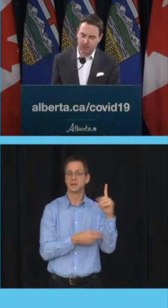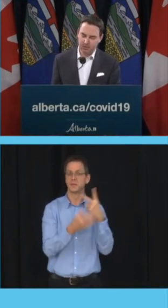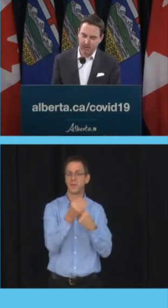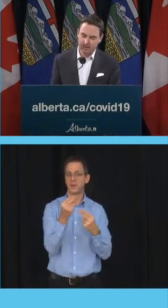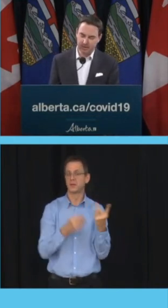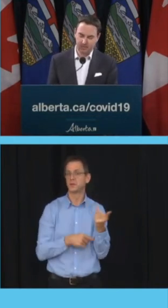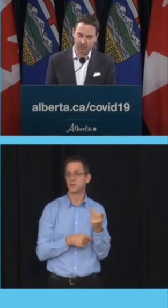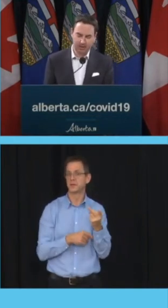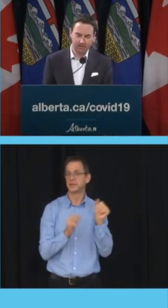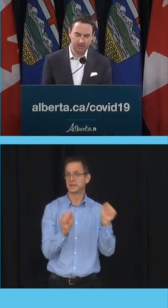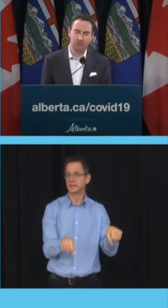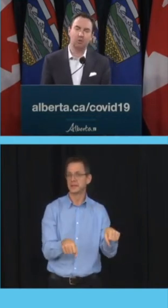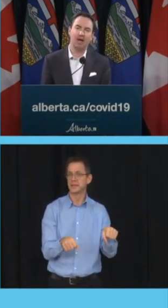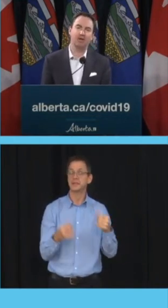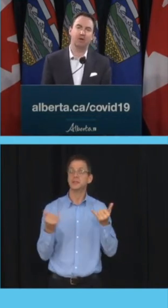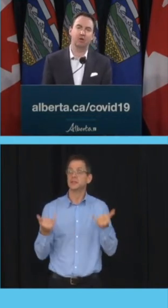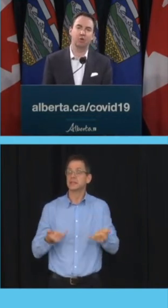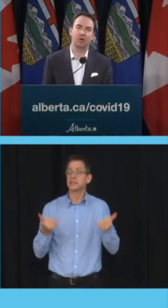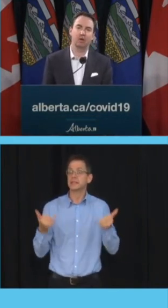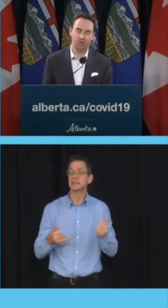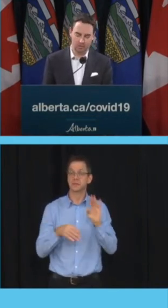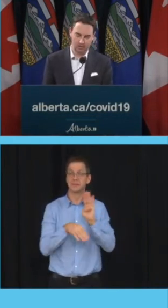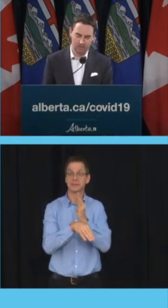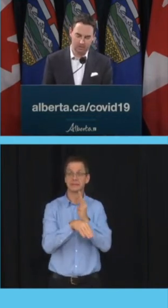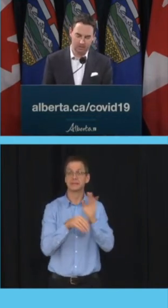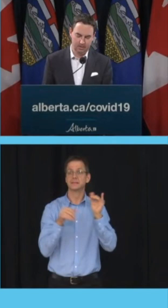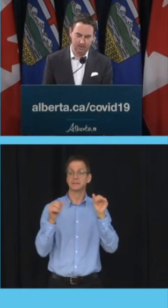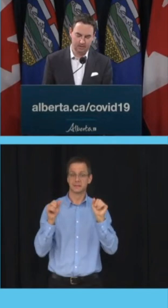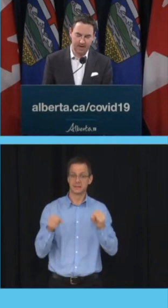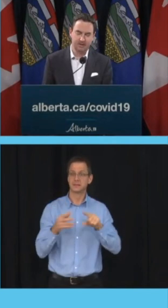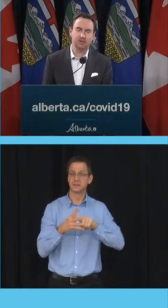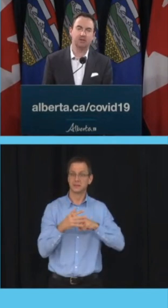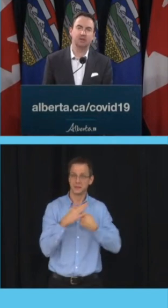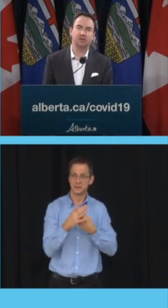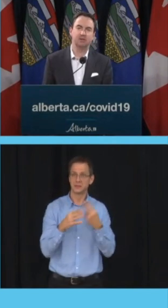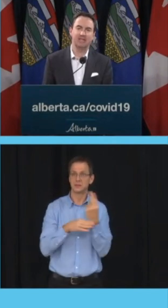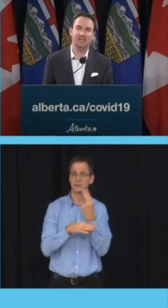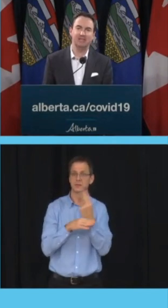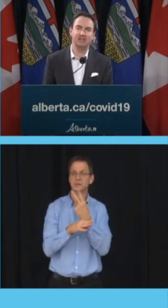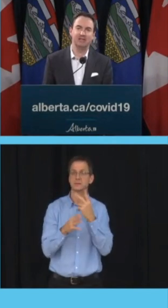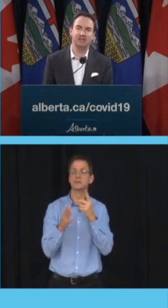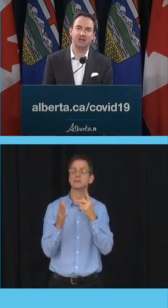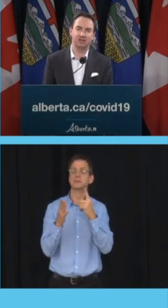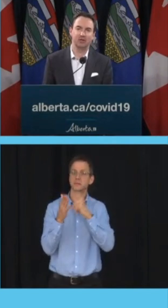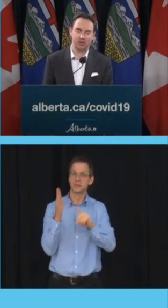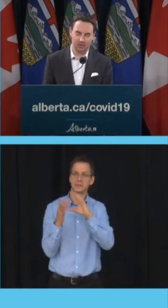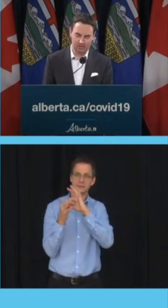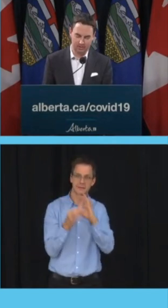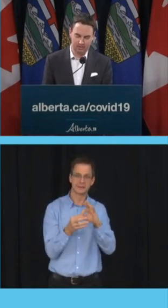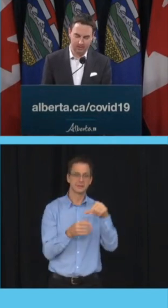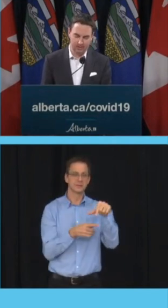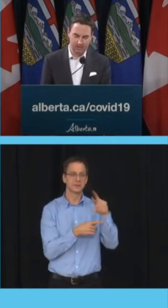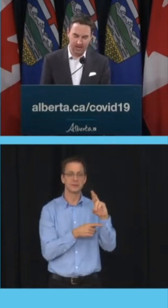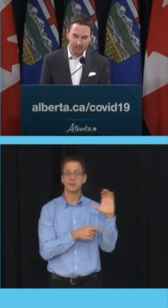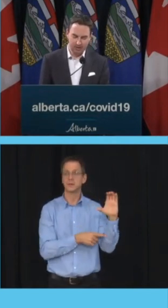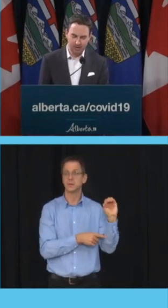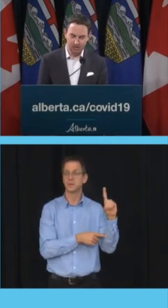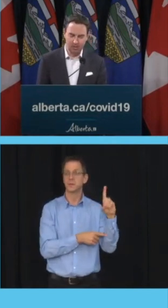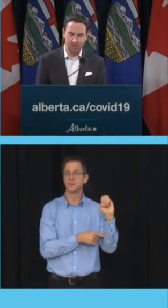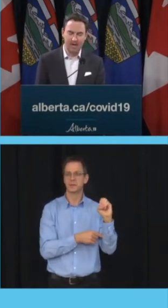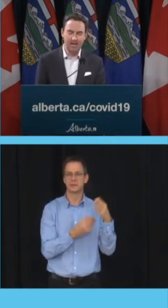to check proof of vaccination for patrons who have a QR code. It's fast, easy, and secure.